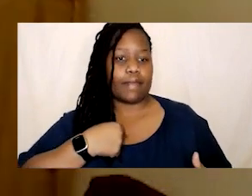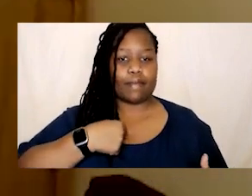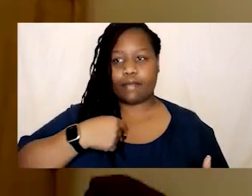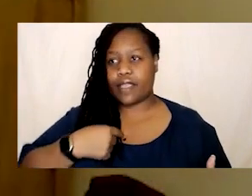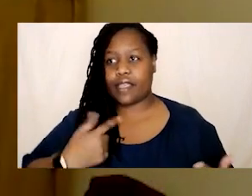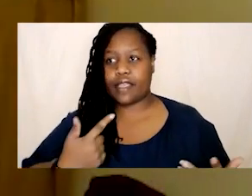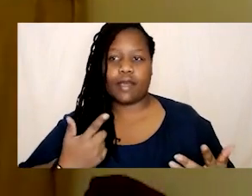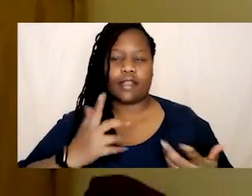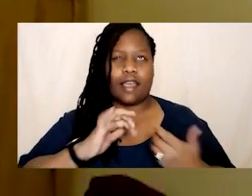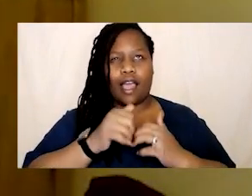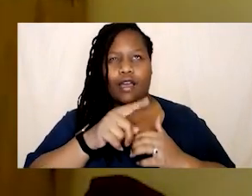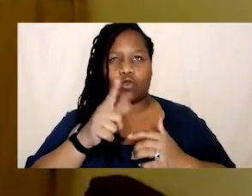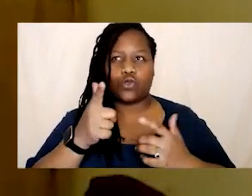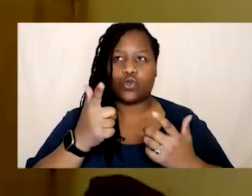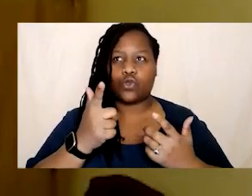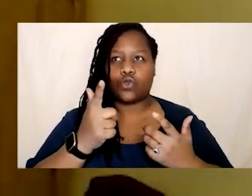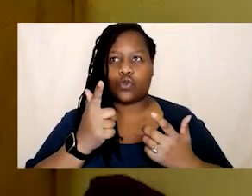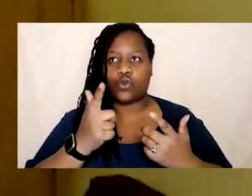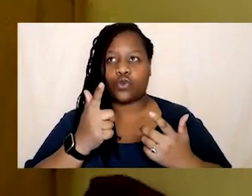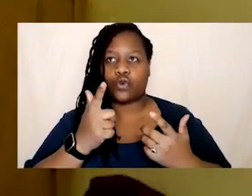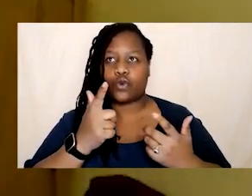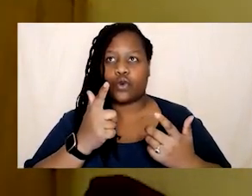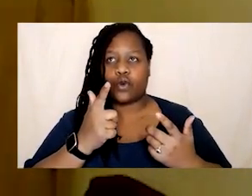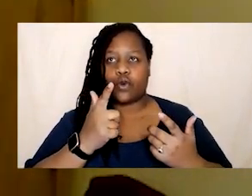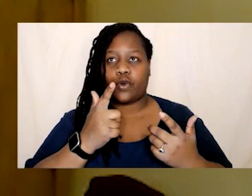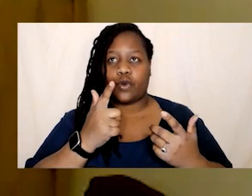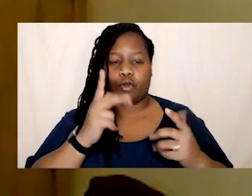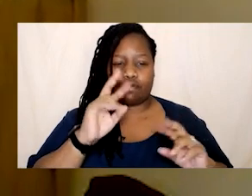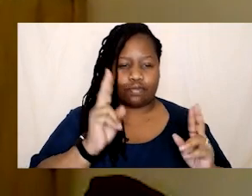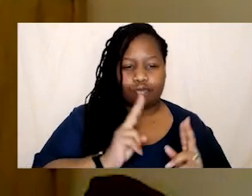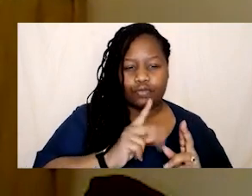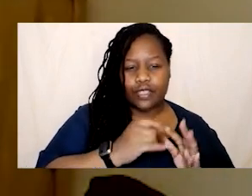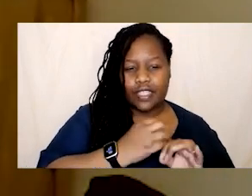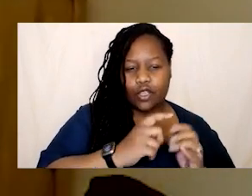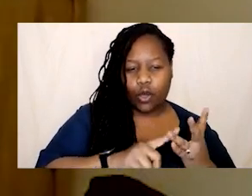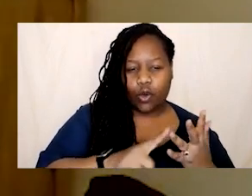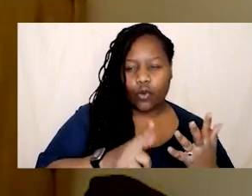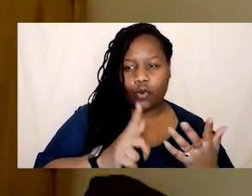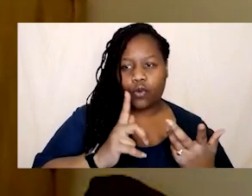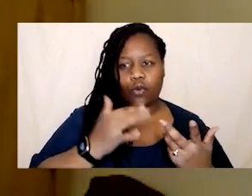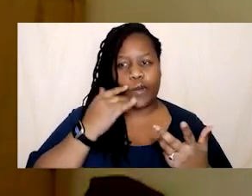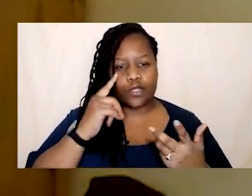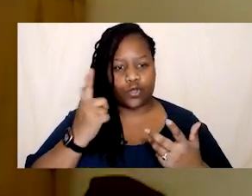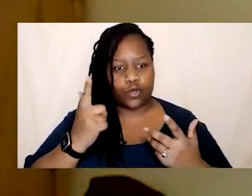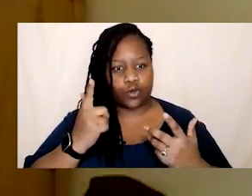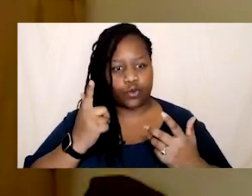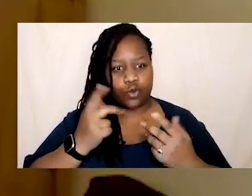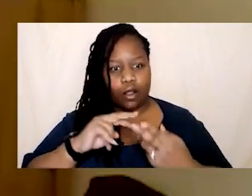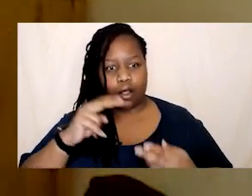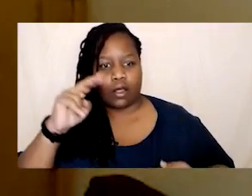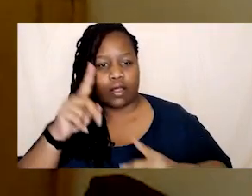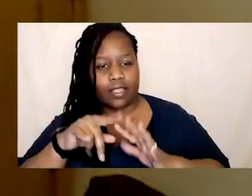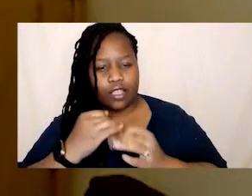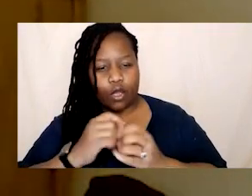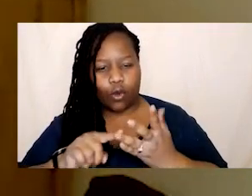actually where do you where do you lean into your ego where do you try and remove your ego and I think that's just going to be something that I wrestle with for